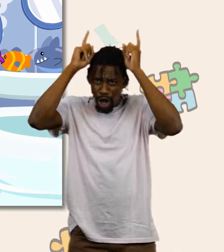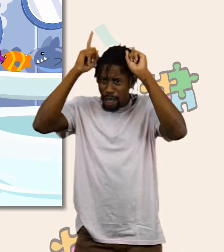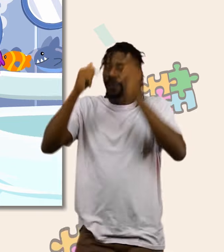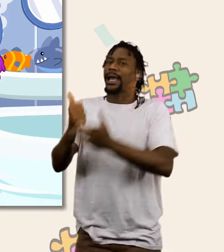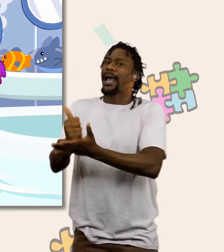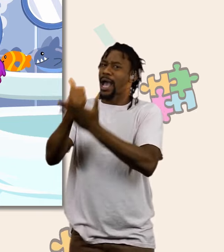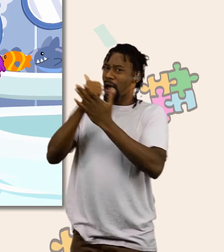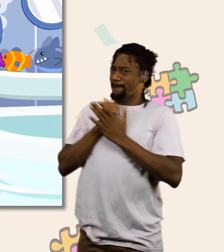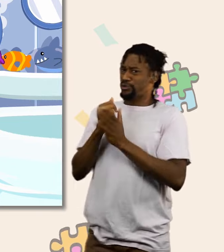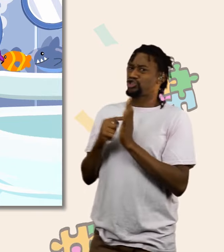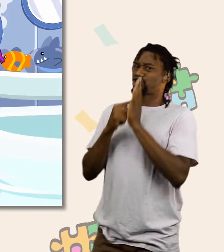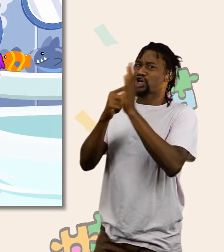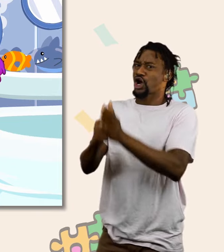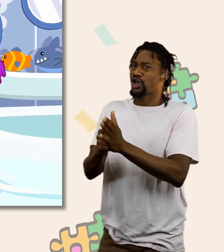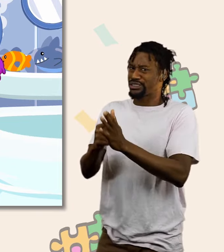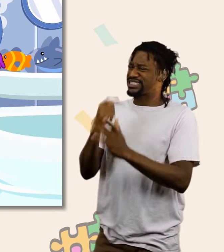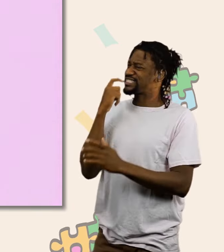Groovy, will you help me show them?